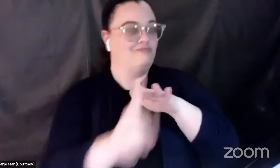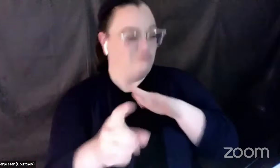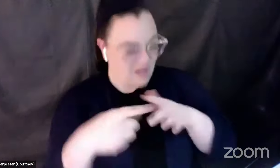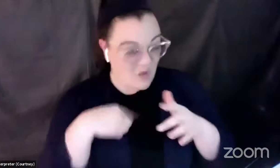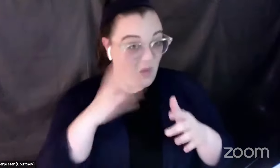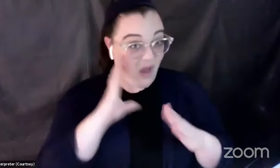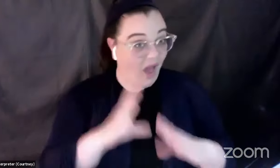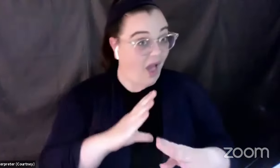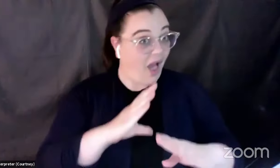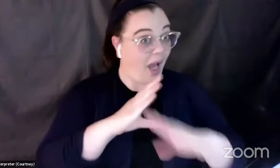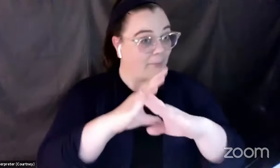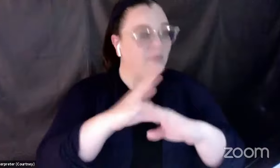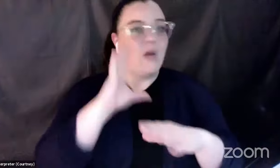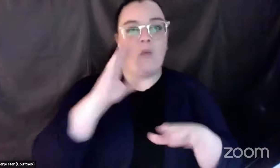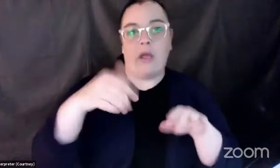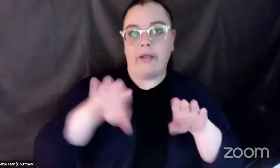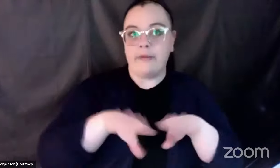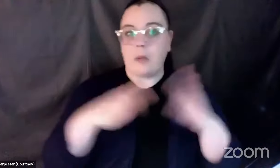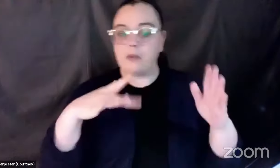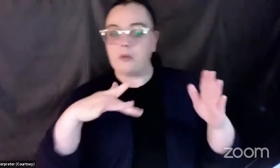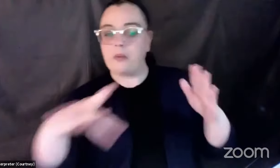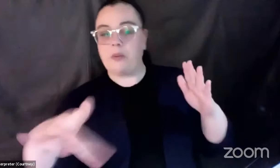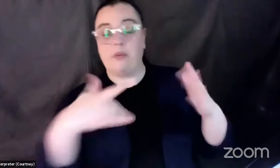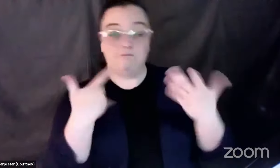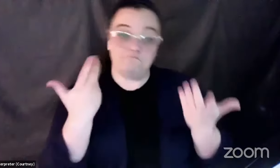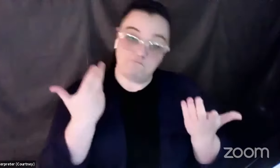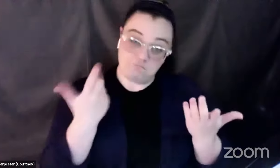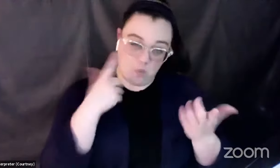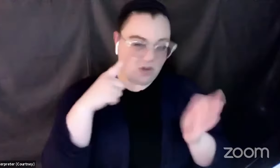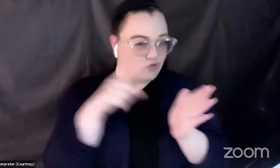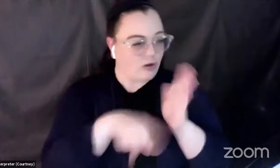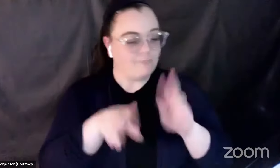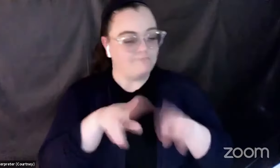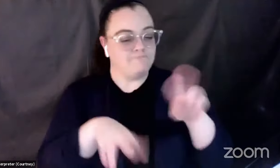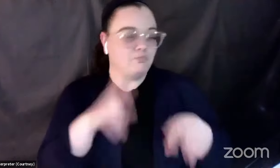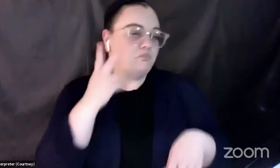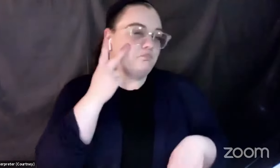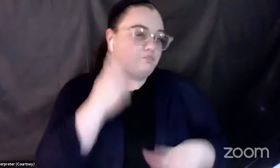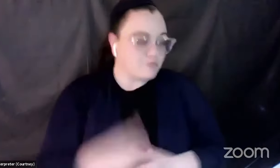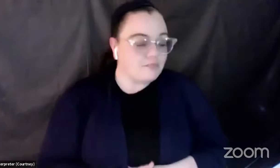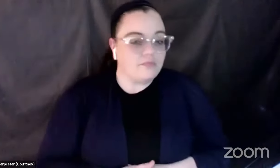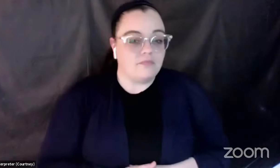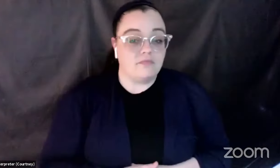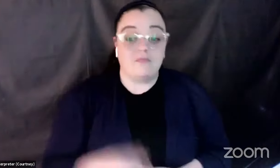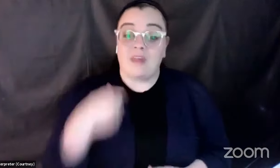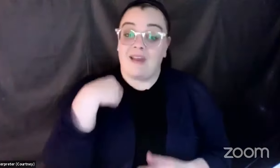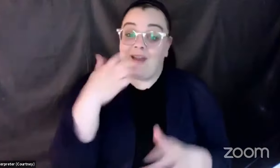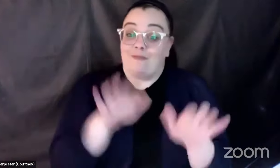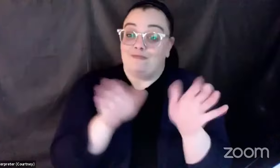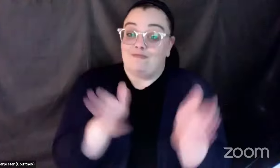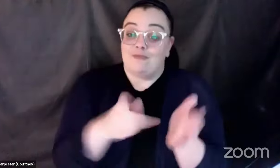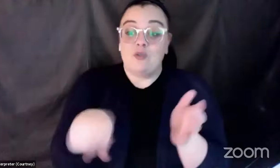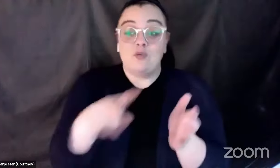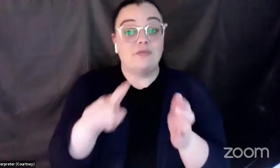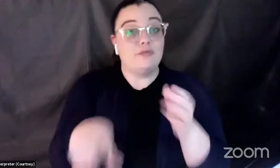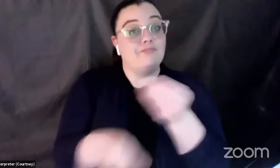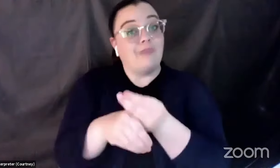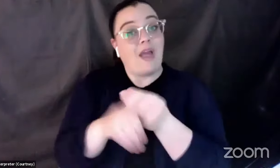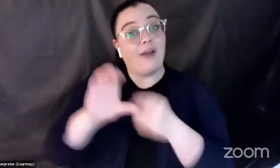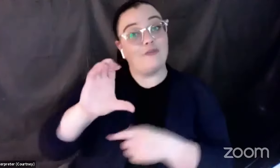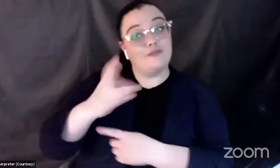to share something in the chat that you have found today or thought about.